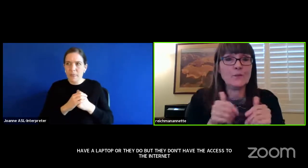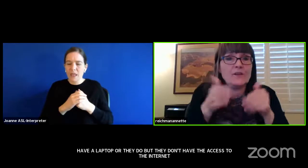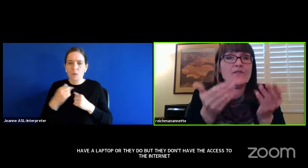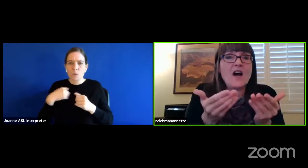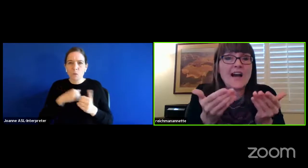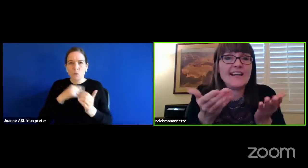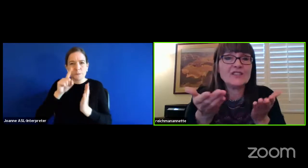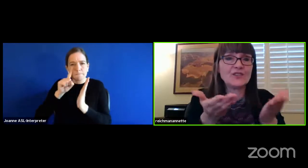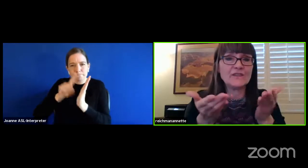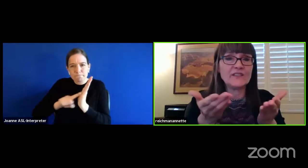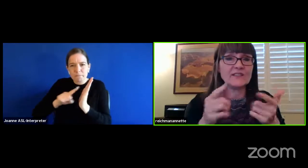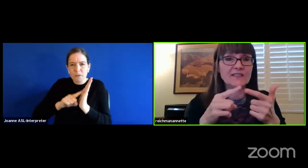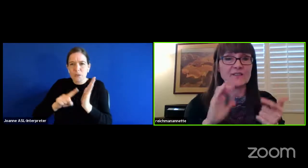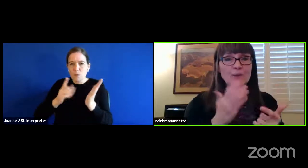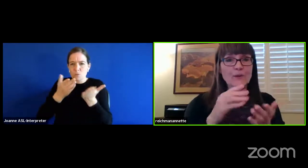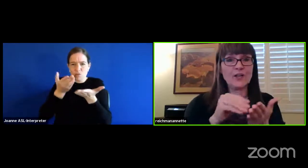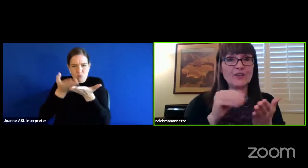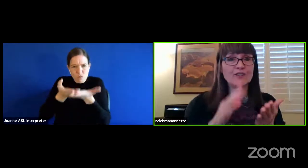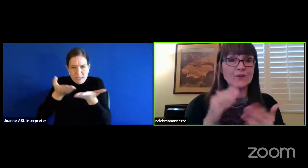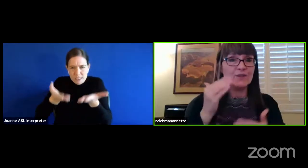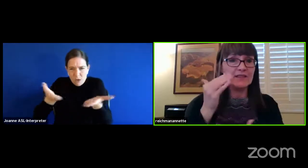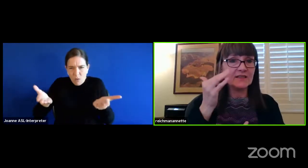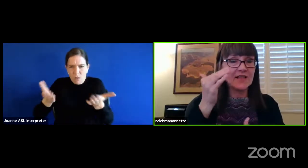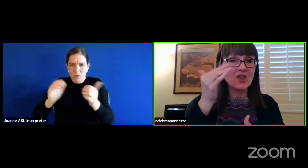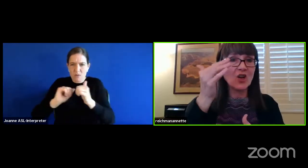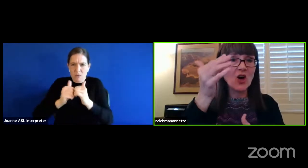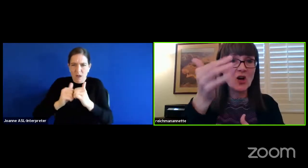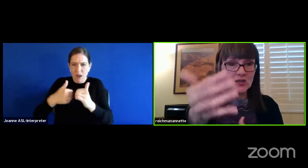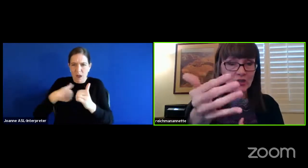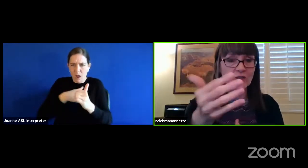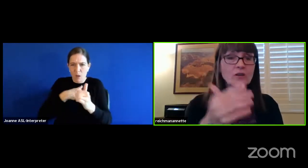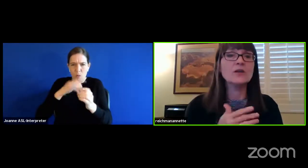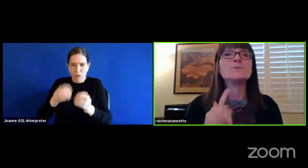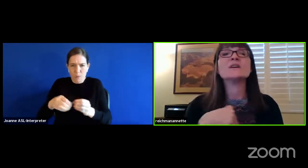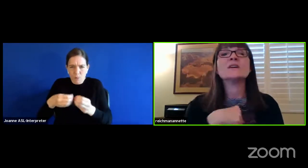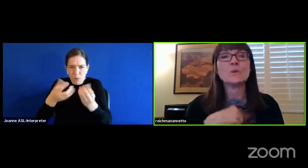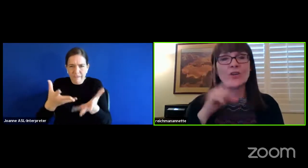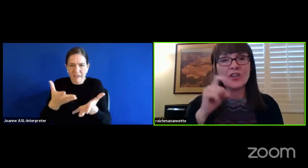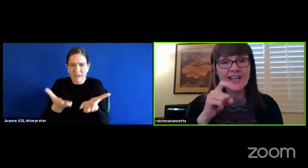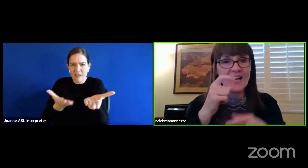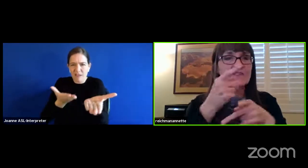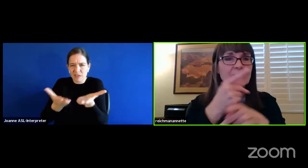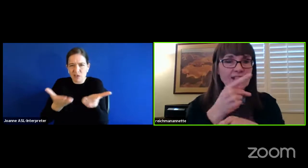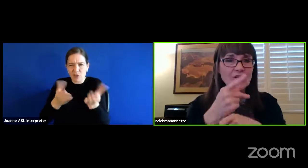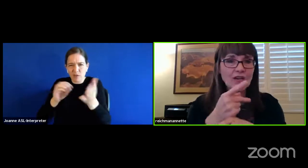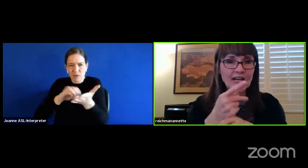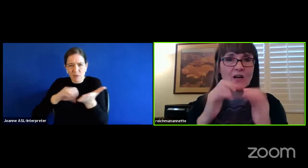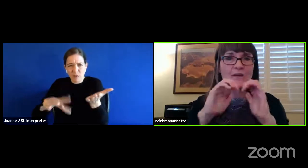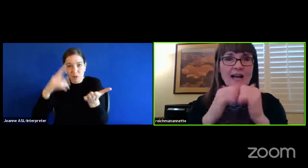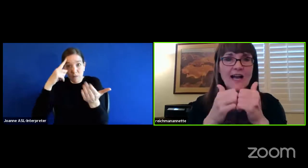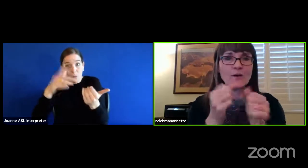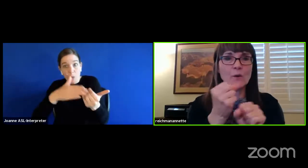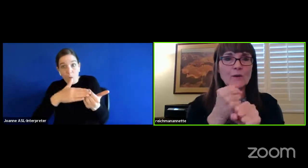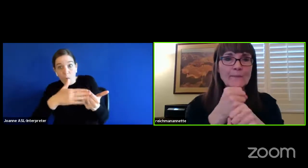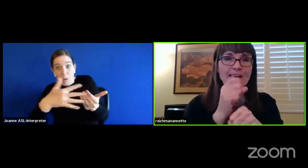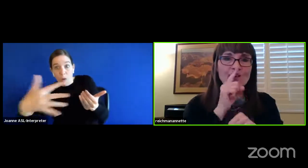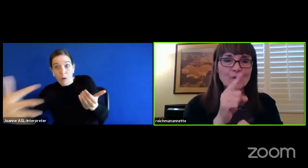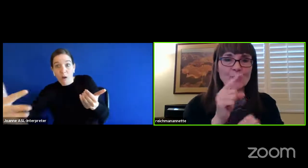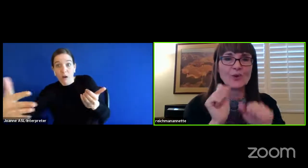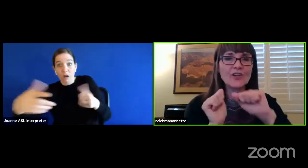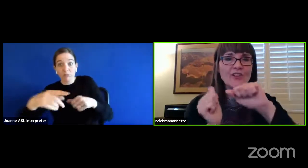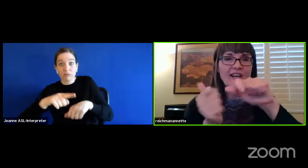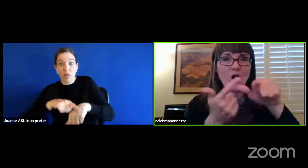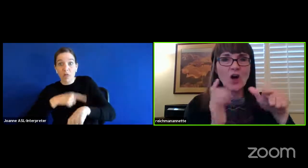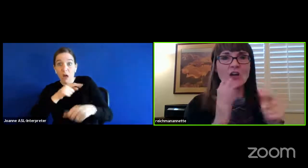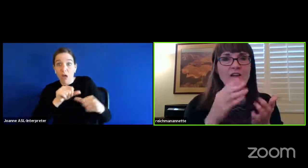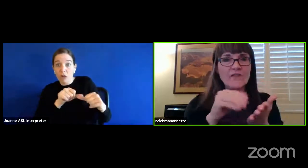we provide services to our students, in the long term, we're going to have to figure out how do we make